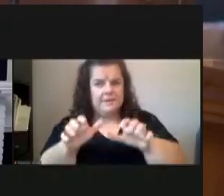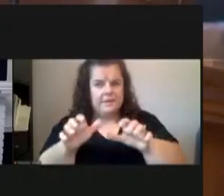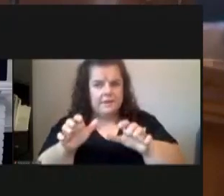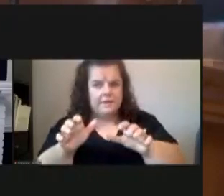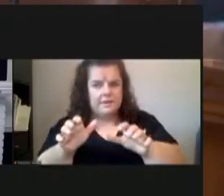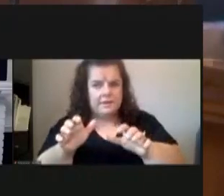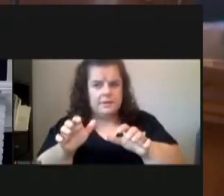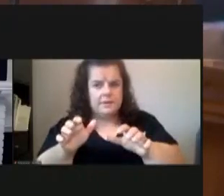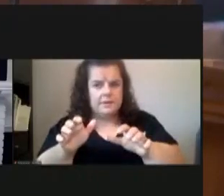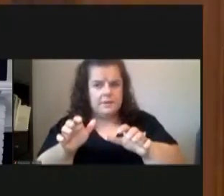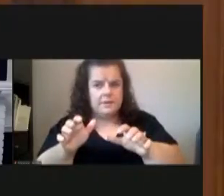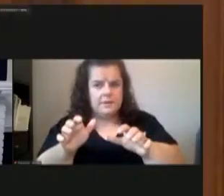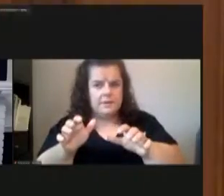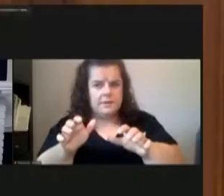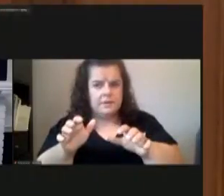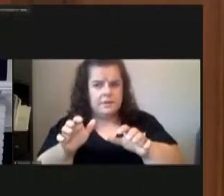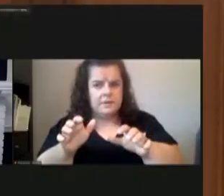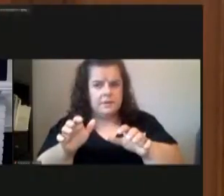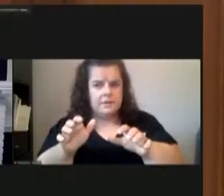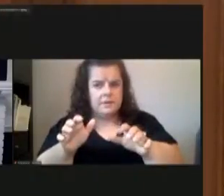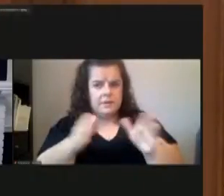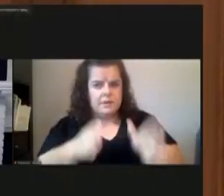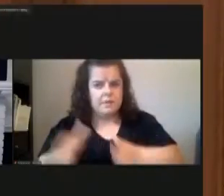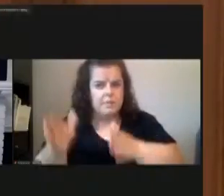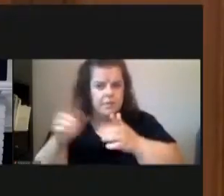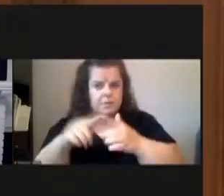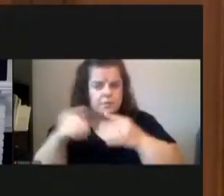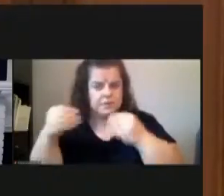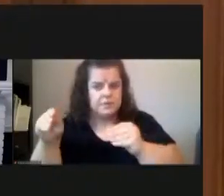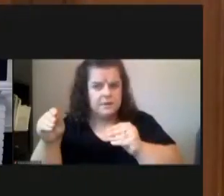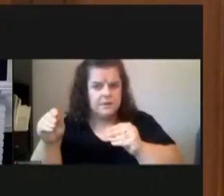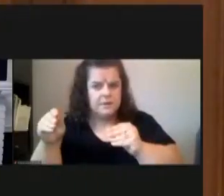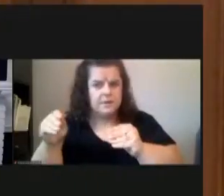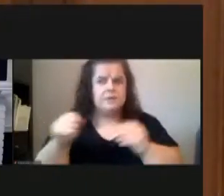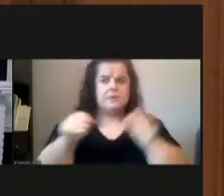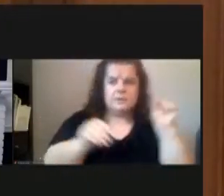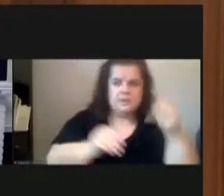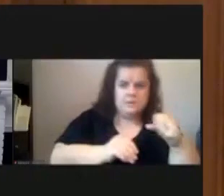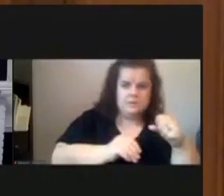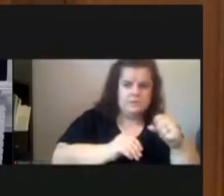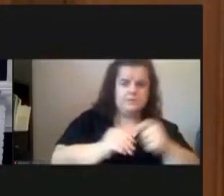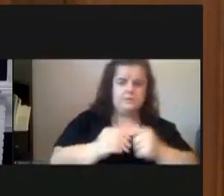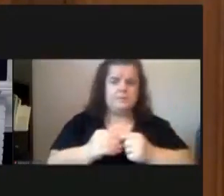the winter season yeah but the plan is to sell it correct okay thanks